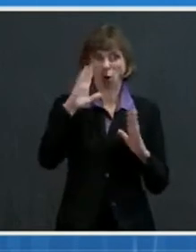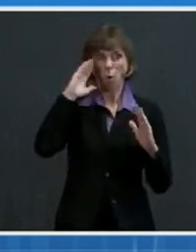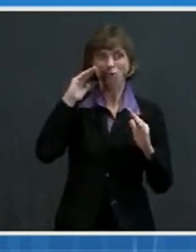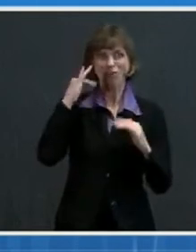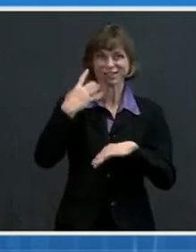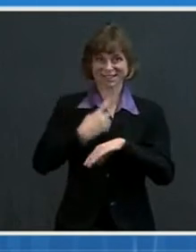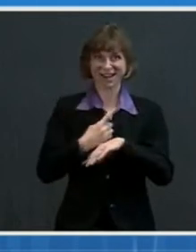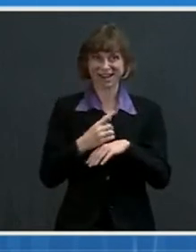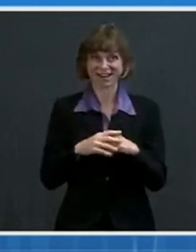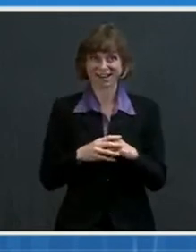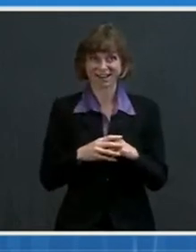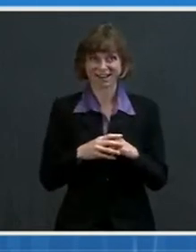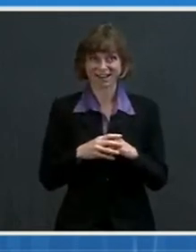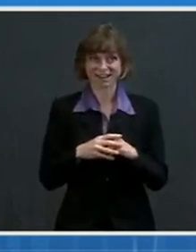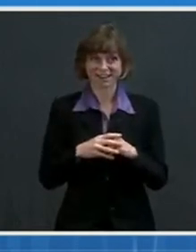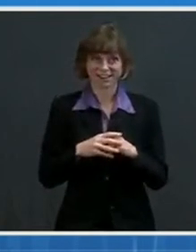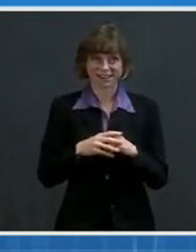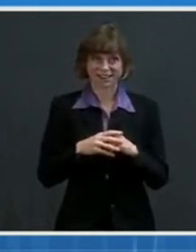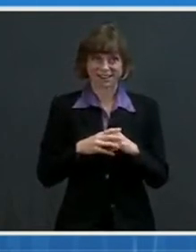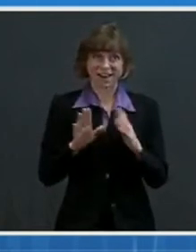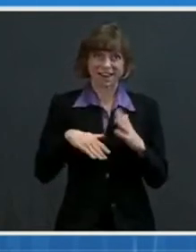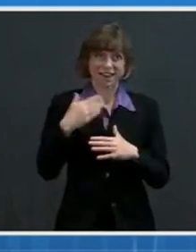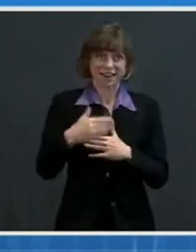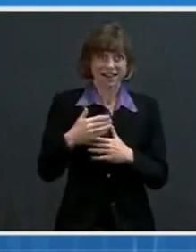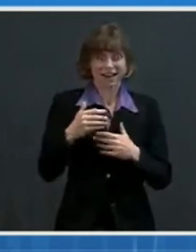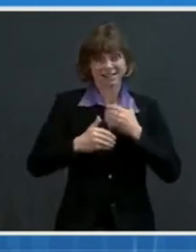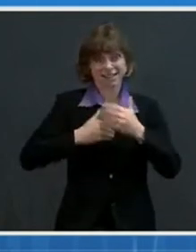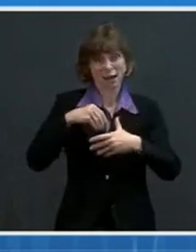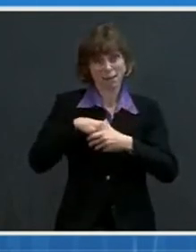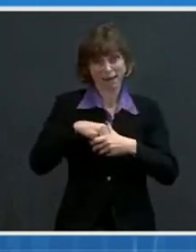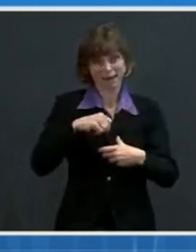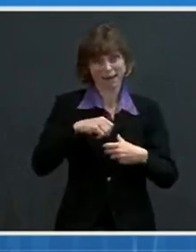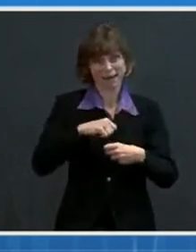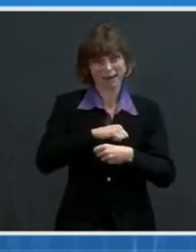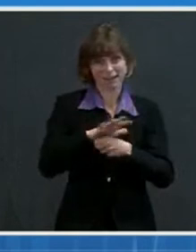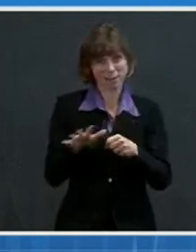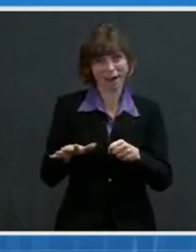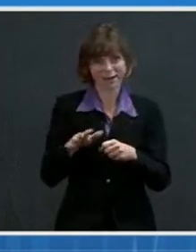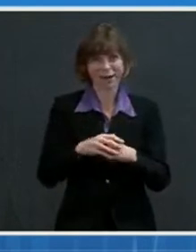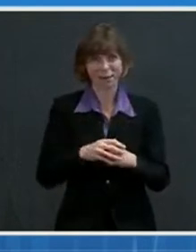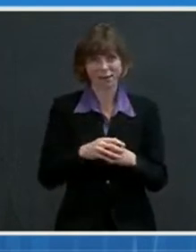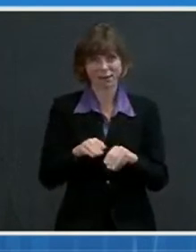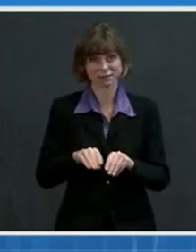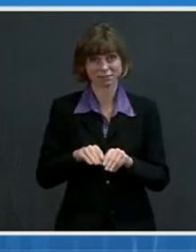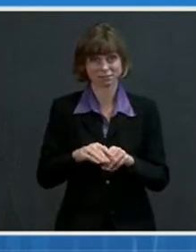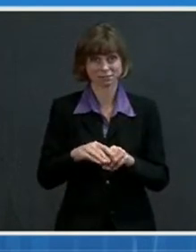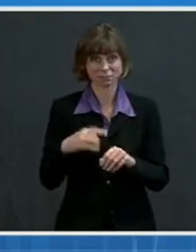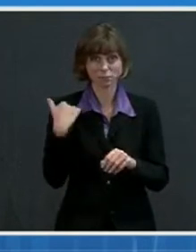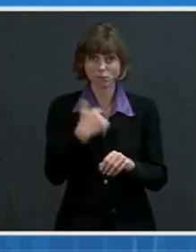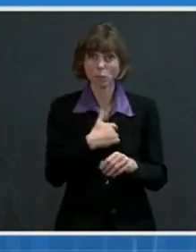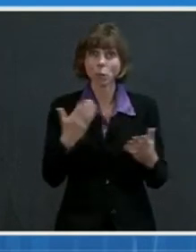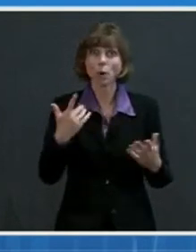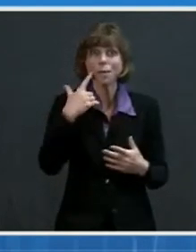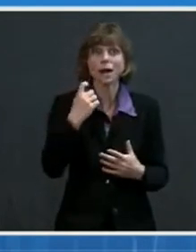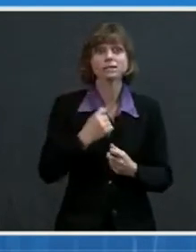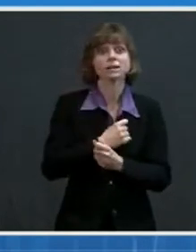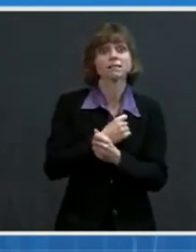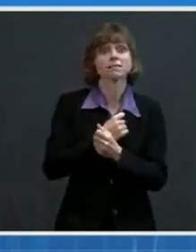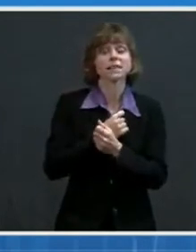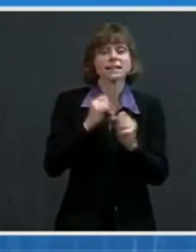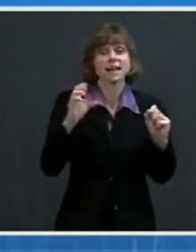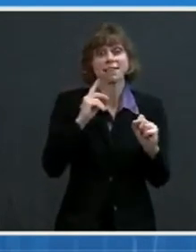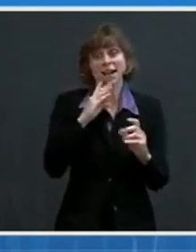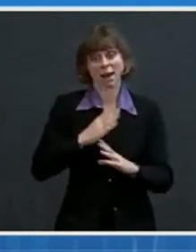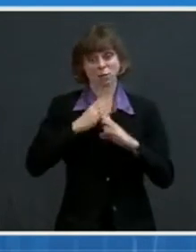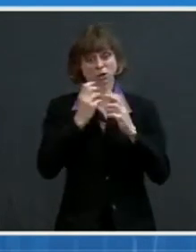next steps of the pandemic. Uh, and we are here in no small measure because of the safety and protection that many,